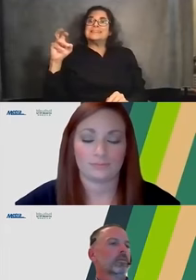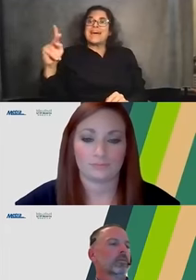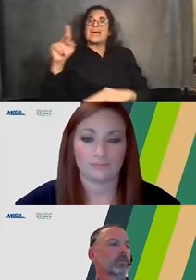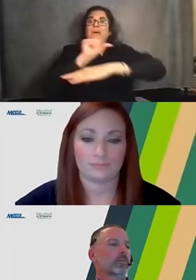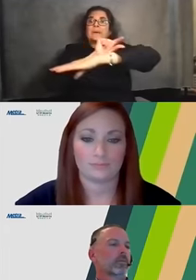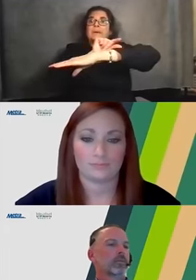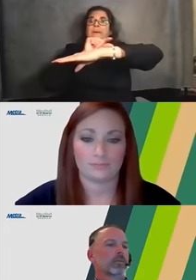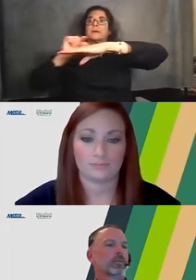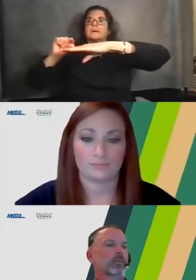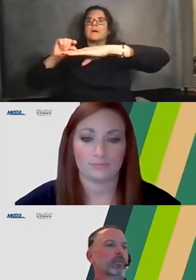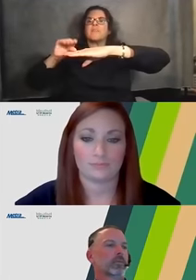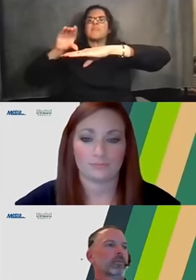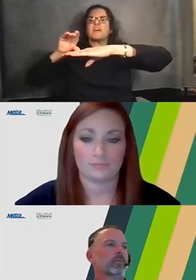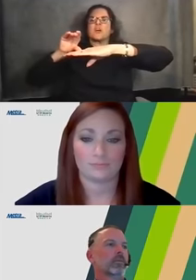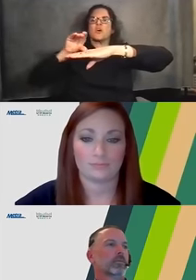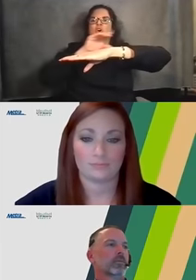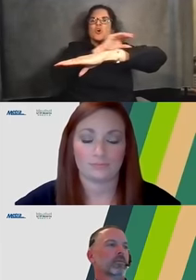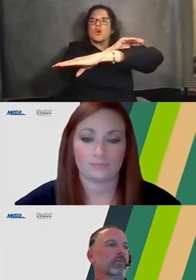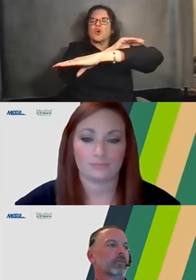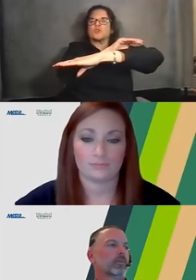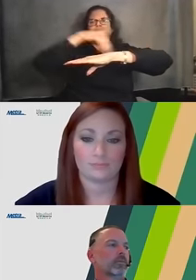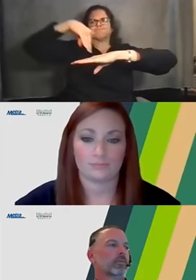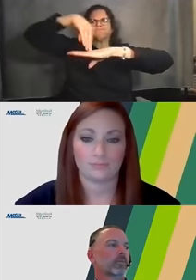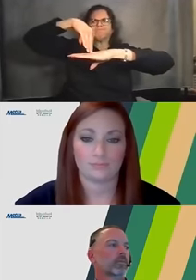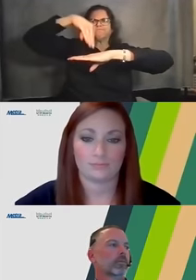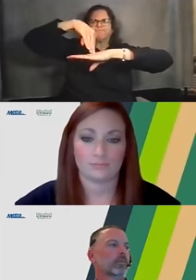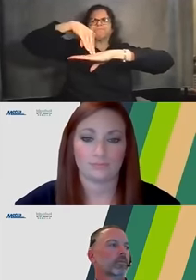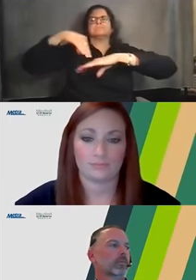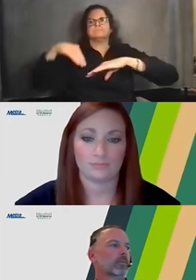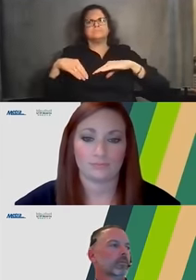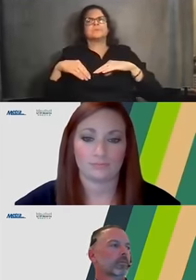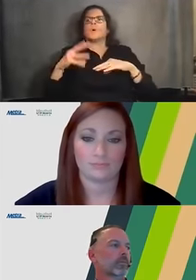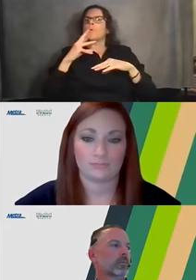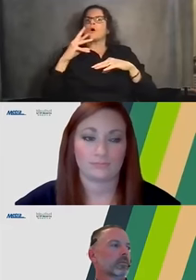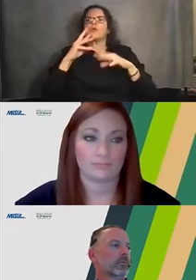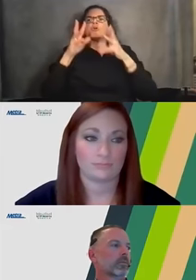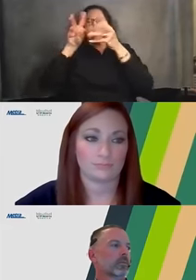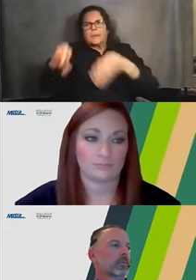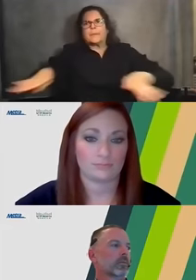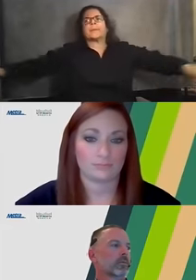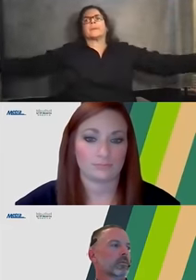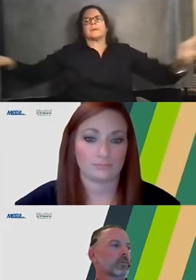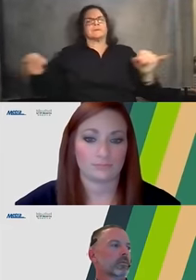much more, you know, robust structure for collecting and diverting the water to the right location.